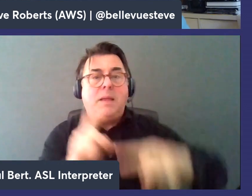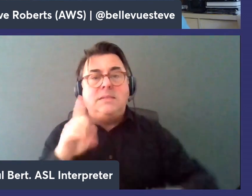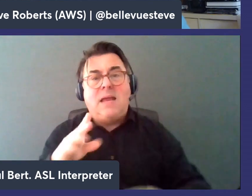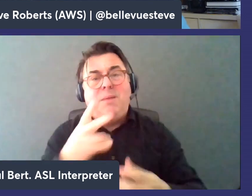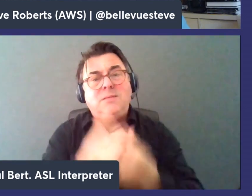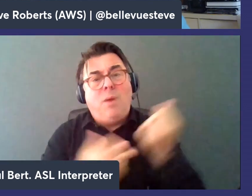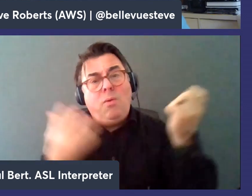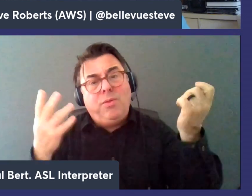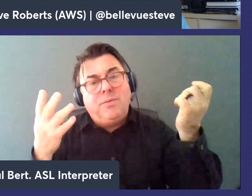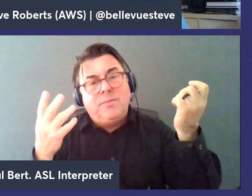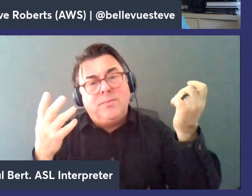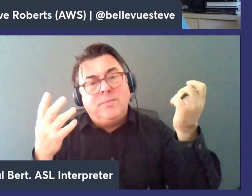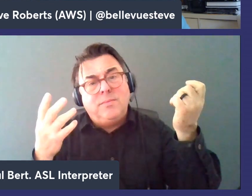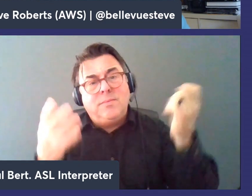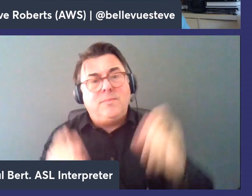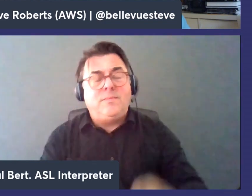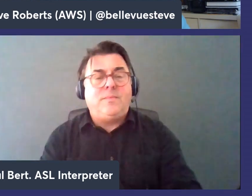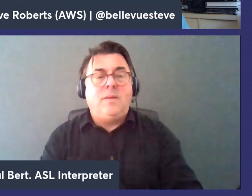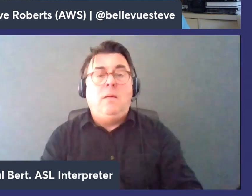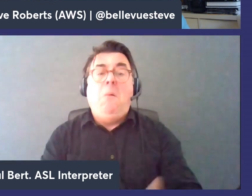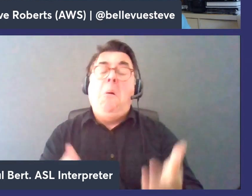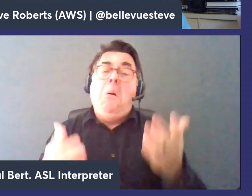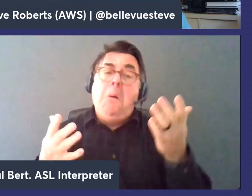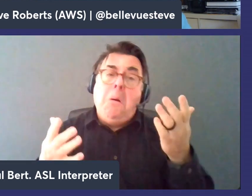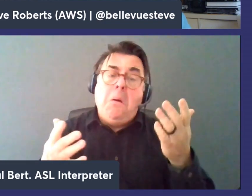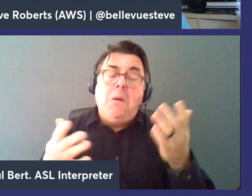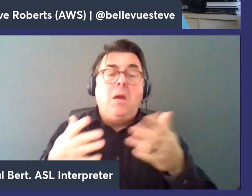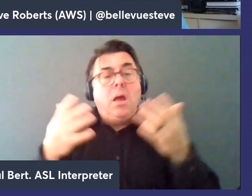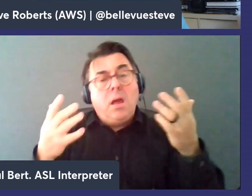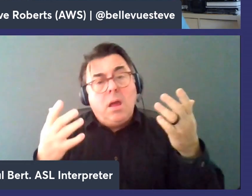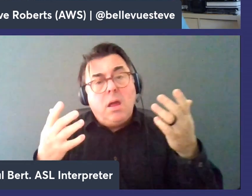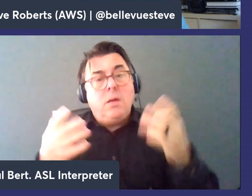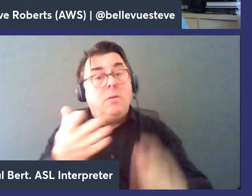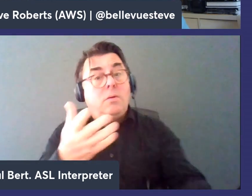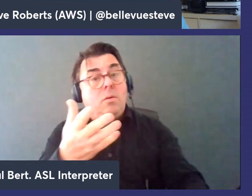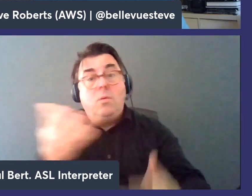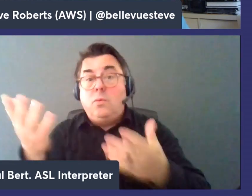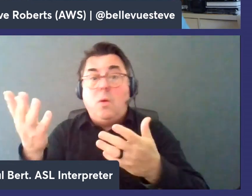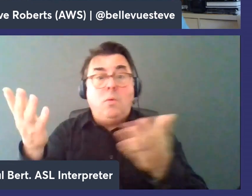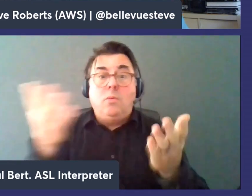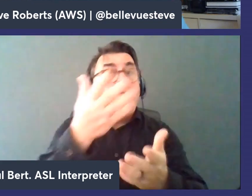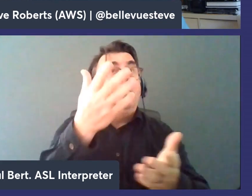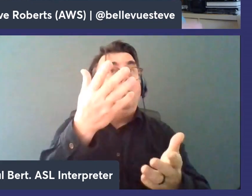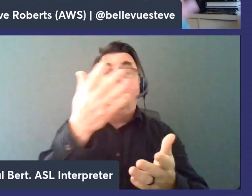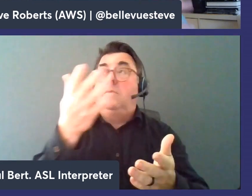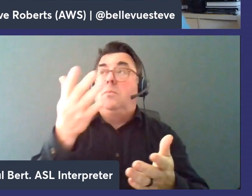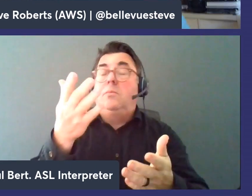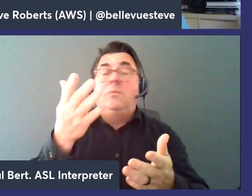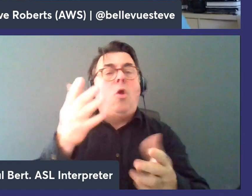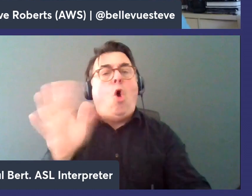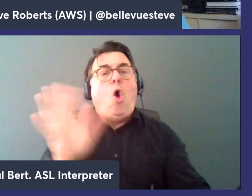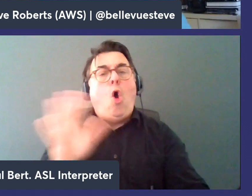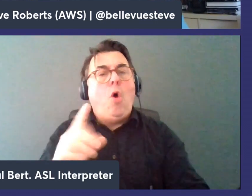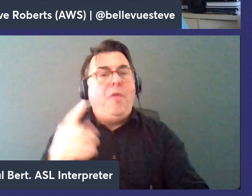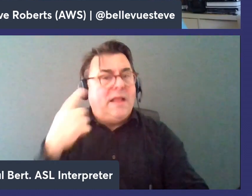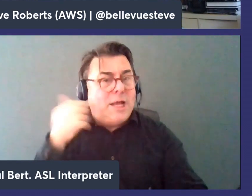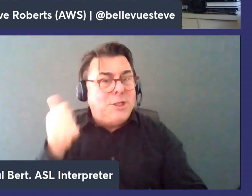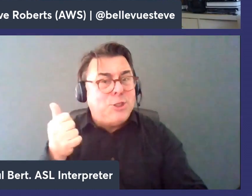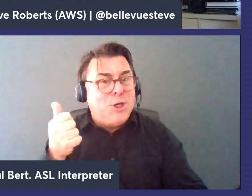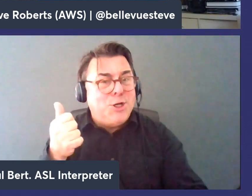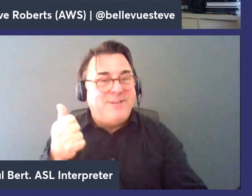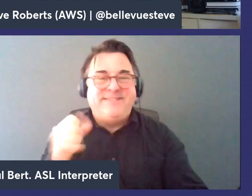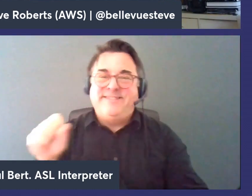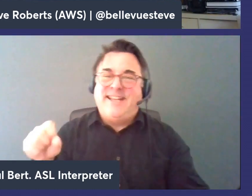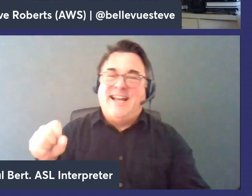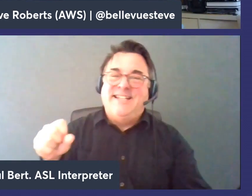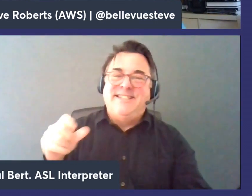durability uh along with that you could you can so sorry go ahead no i was gonna say that all sounds good yeah